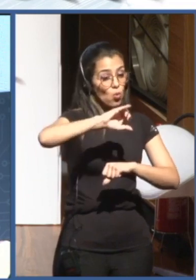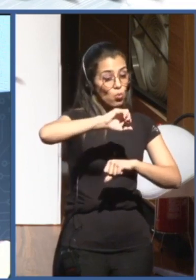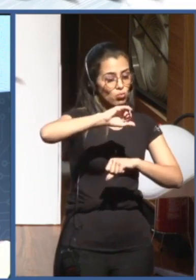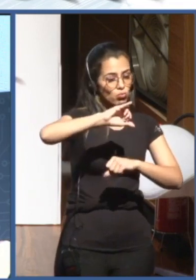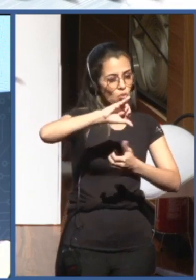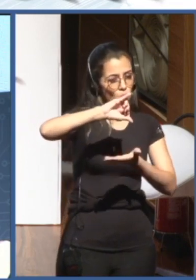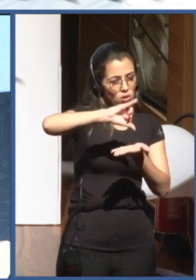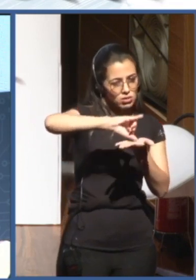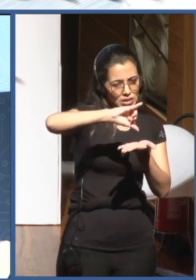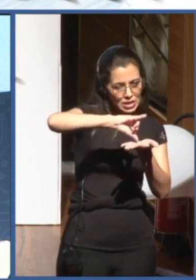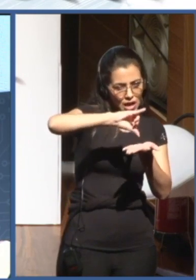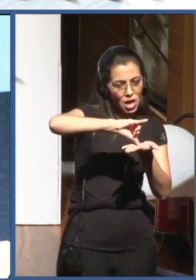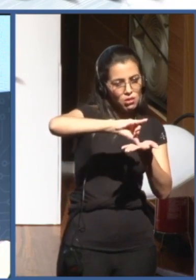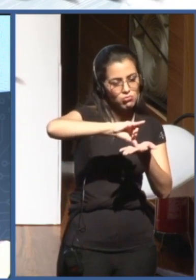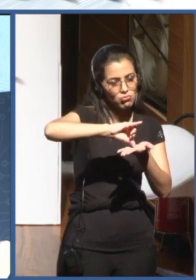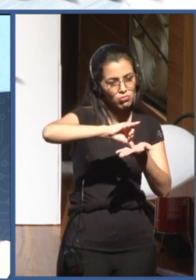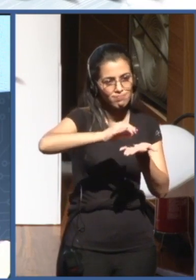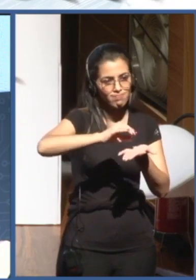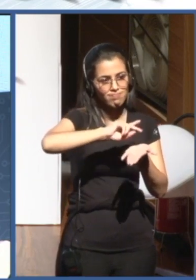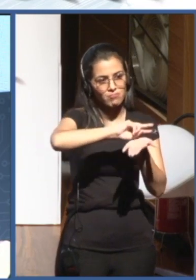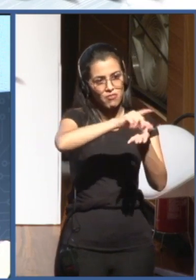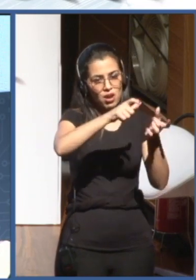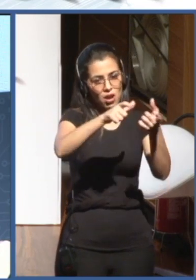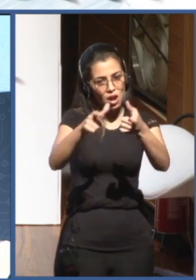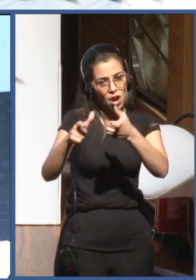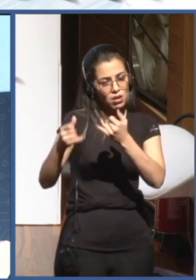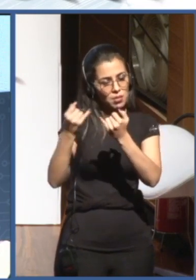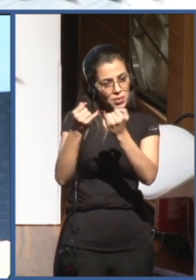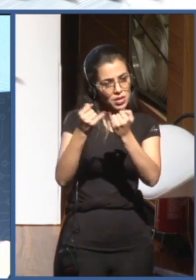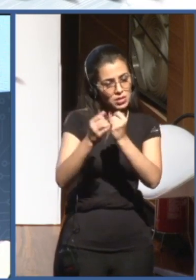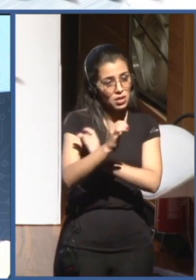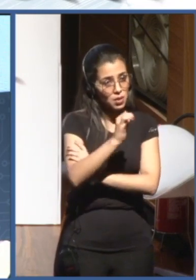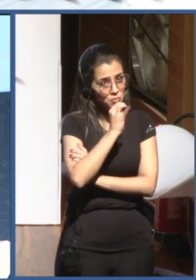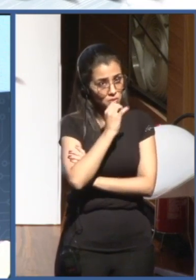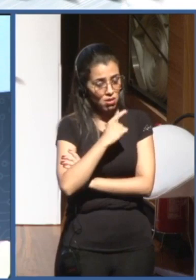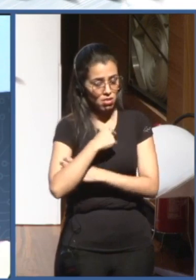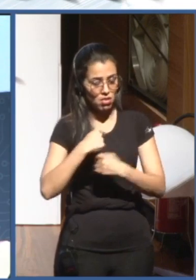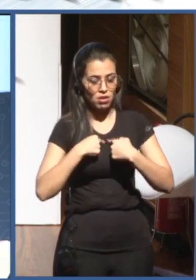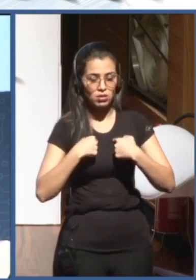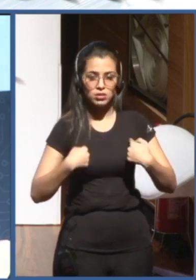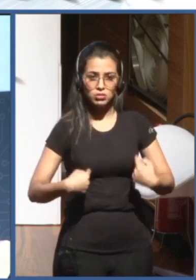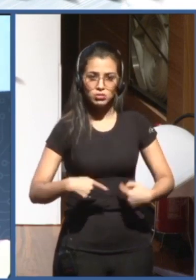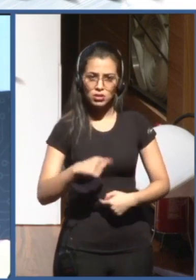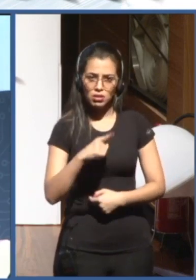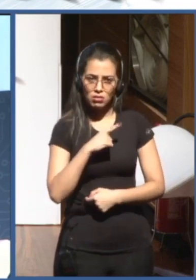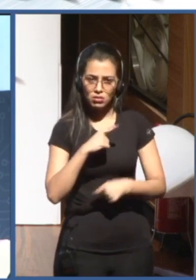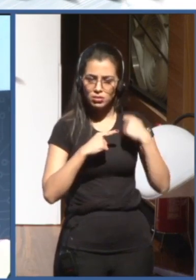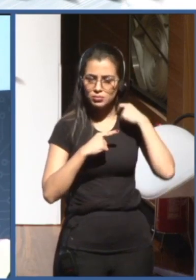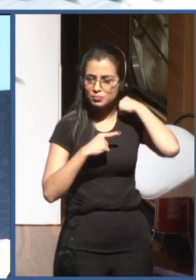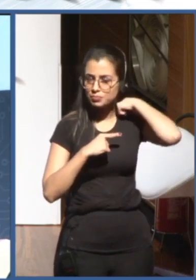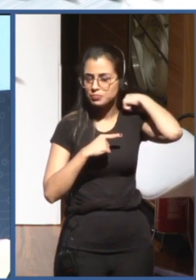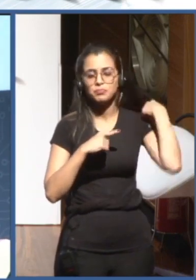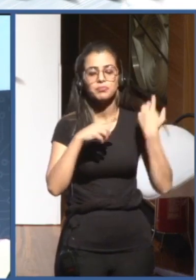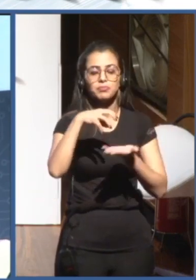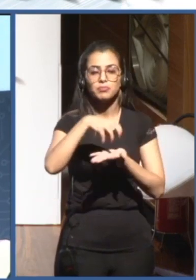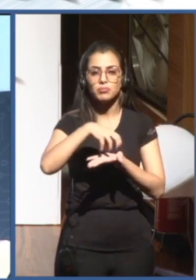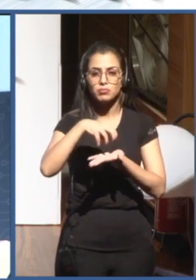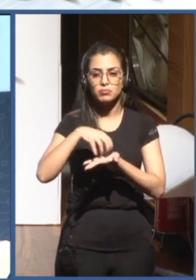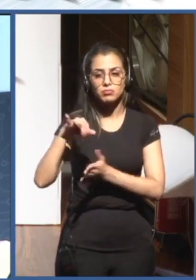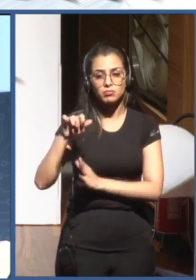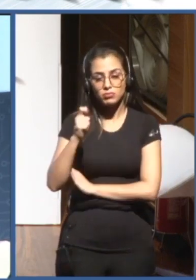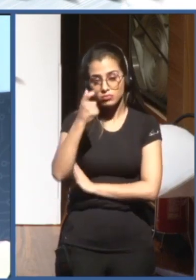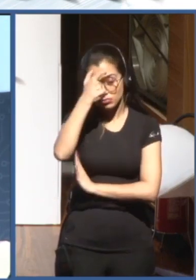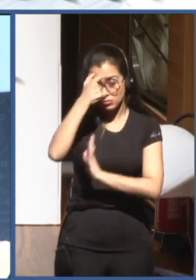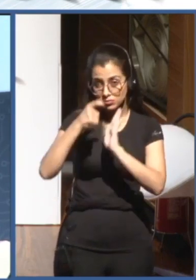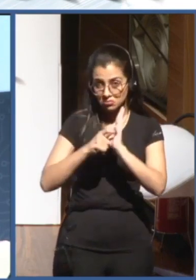of AI centers, which is run globally. We are talking about a world AI organization,